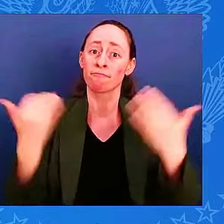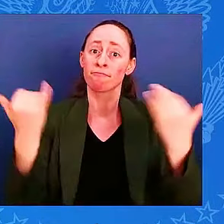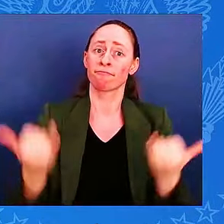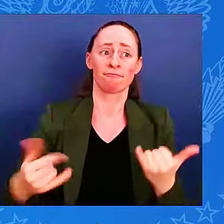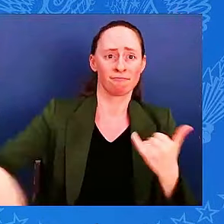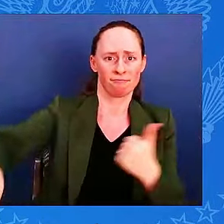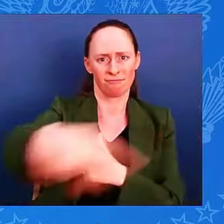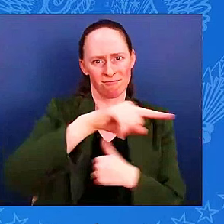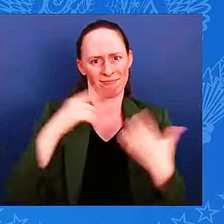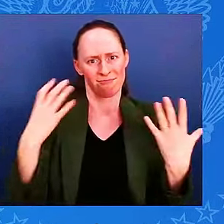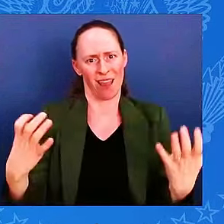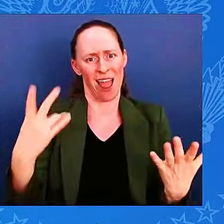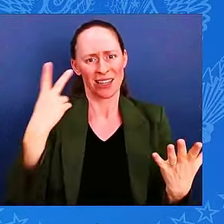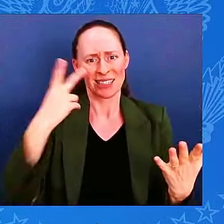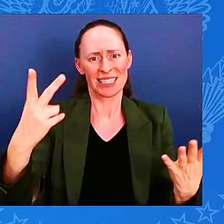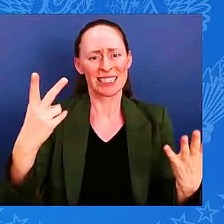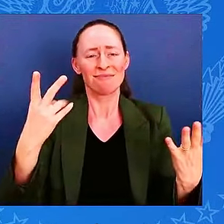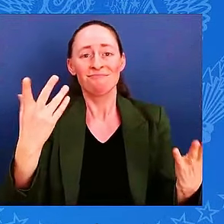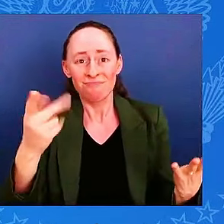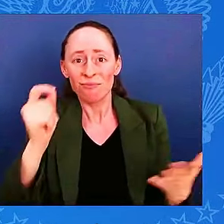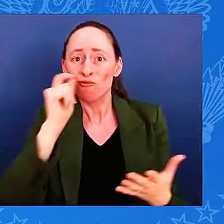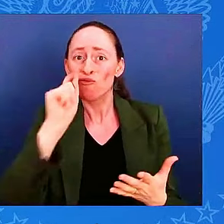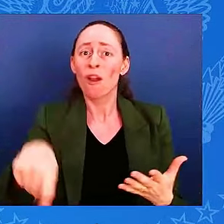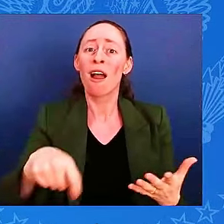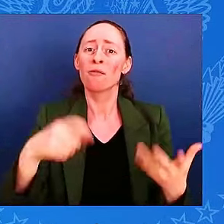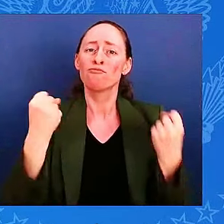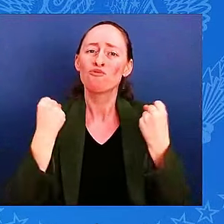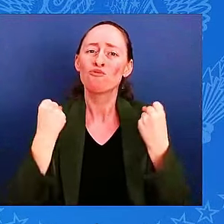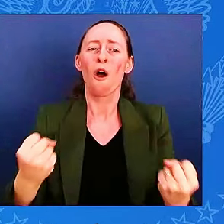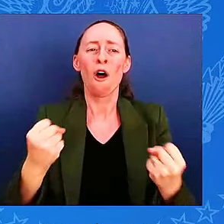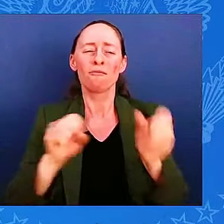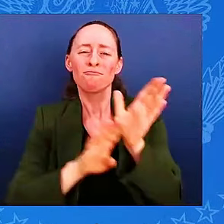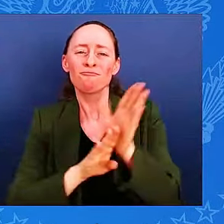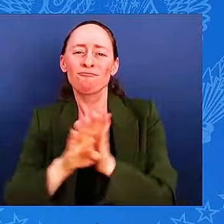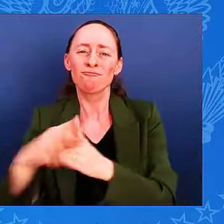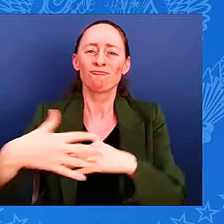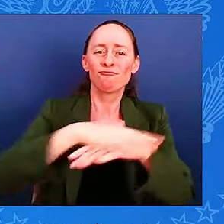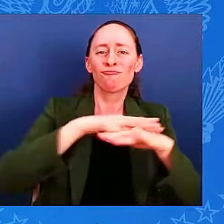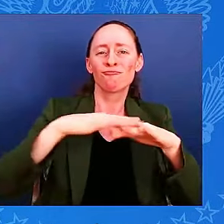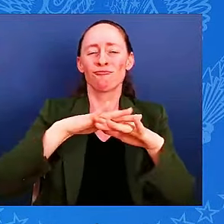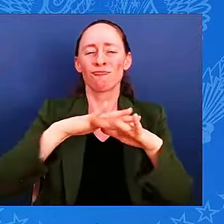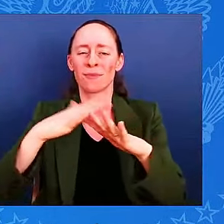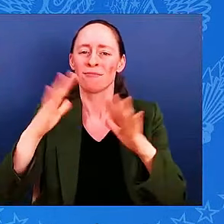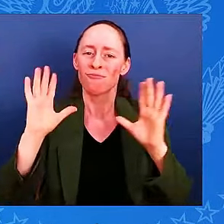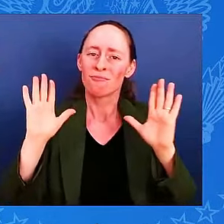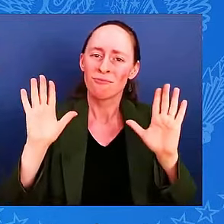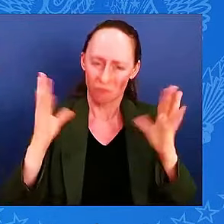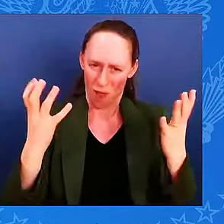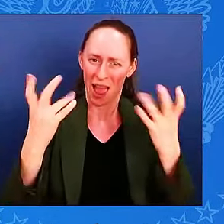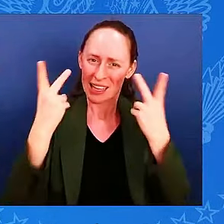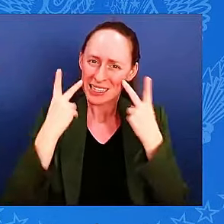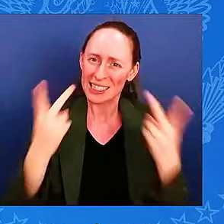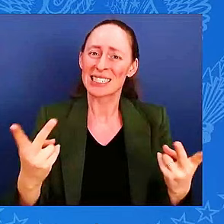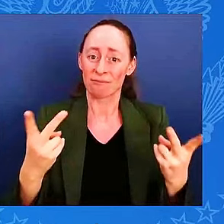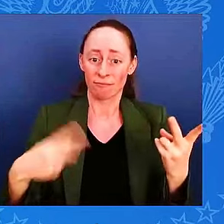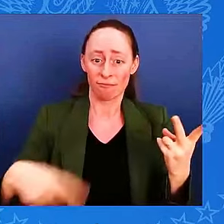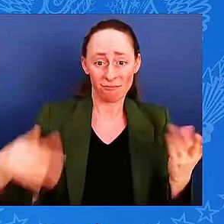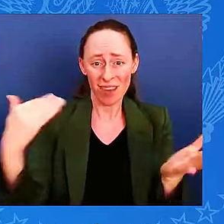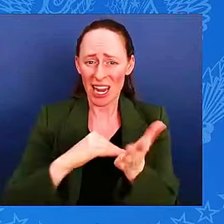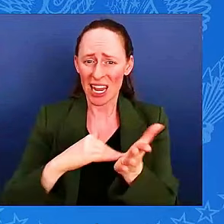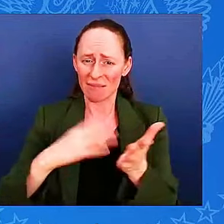prosperous, European nation. And so I say again, we're in this for the long haul.